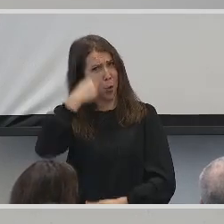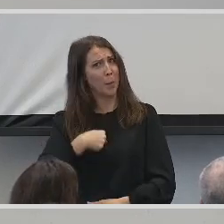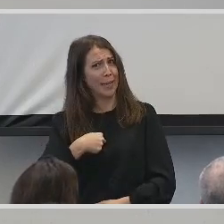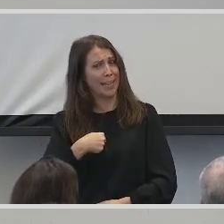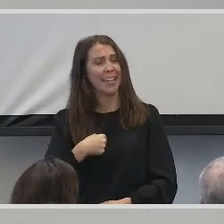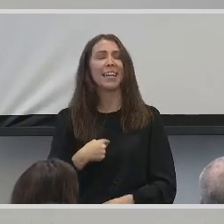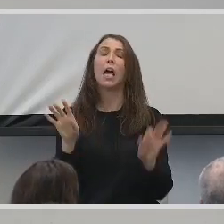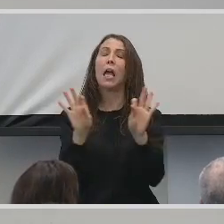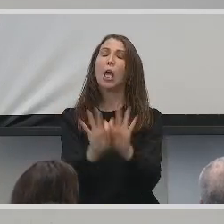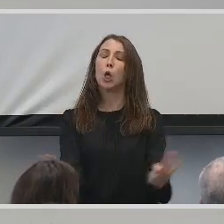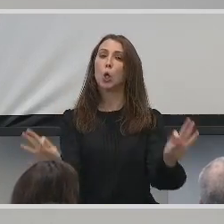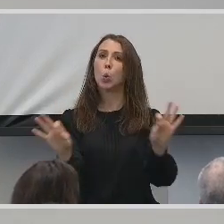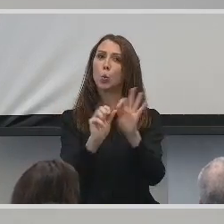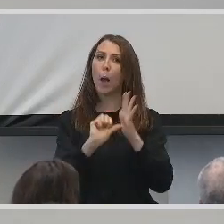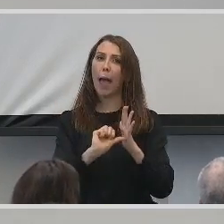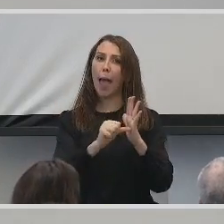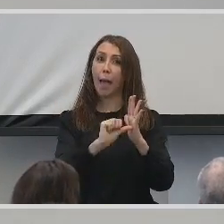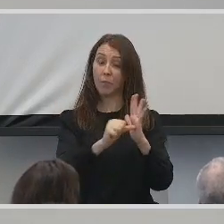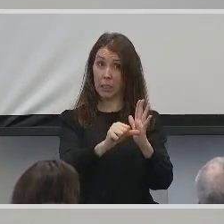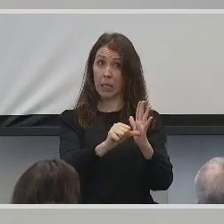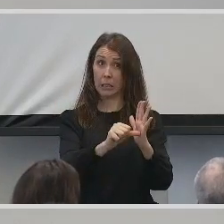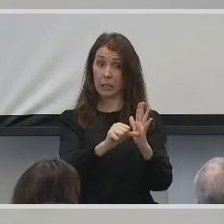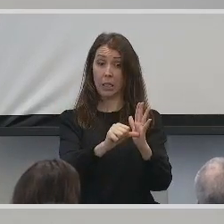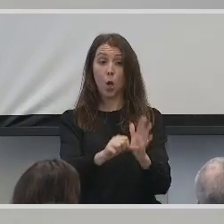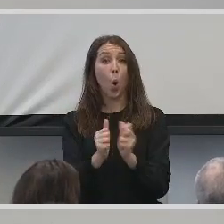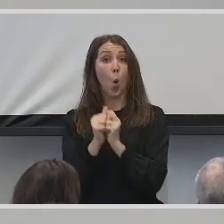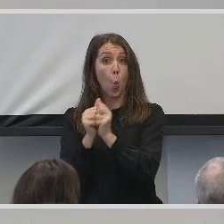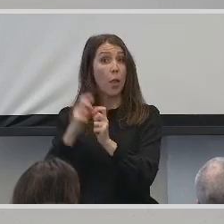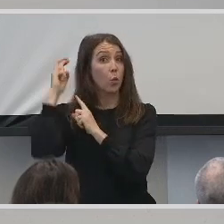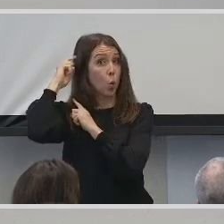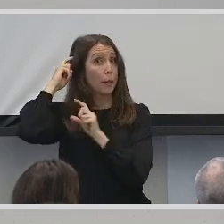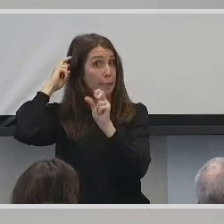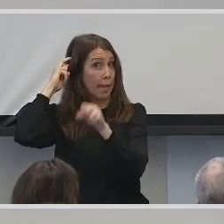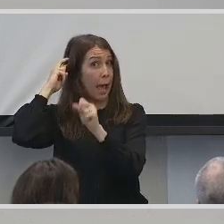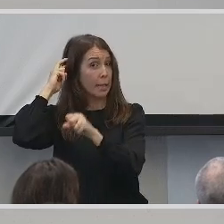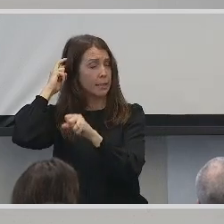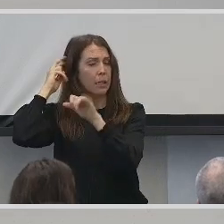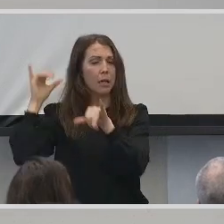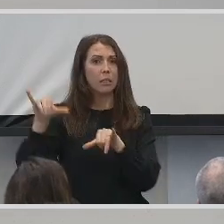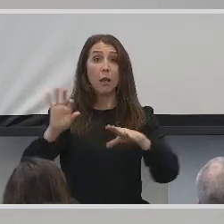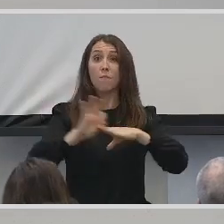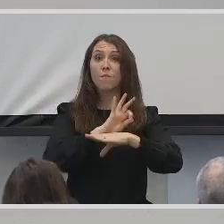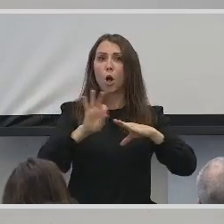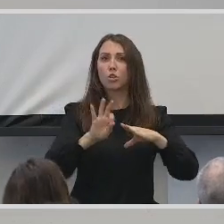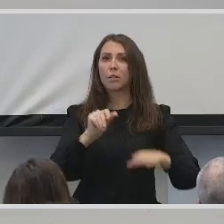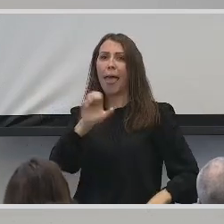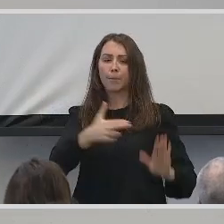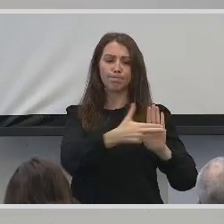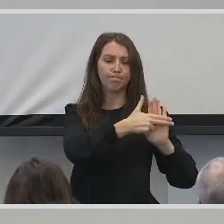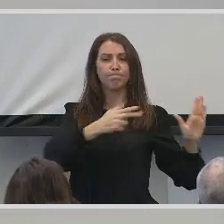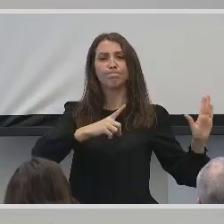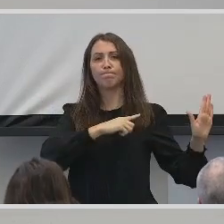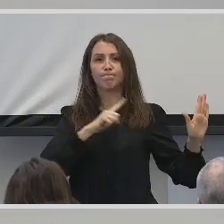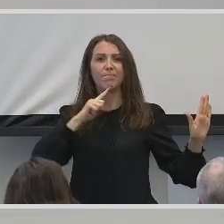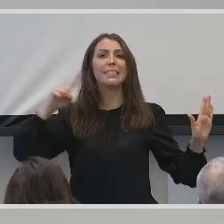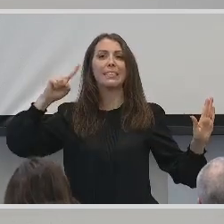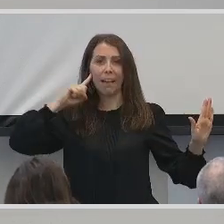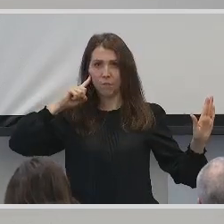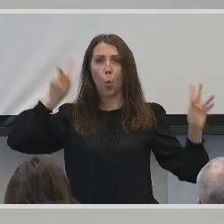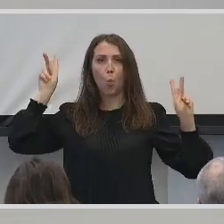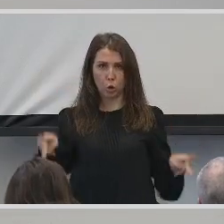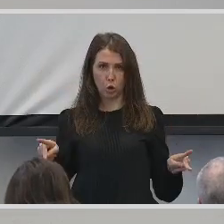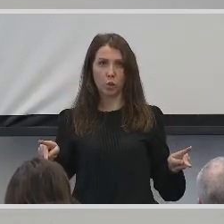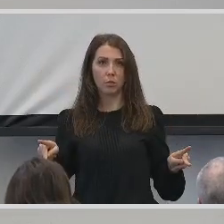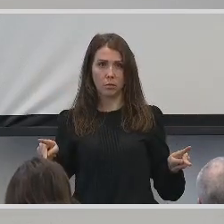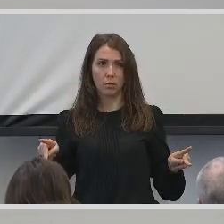It's crucial to emphasize that, even with a cochlear implant, I still function as a deaf person. I received the